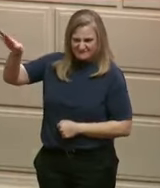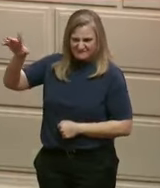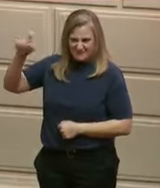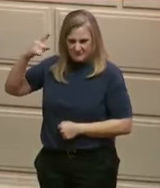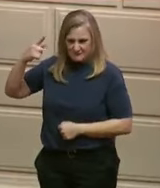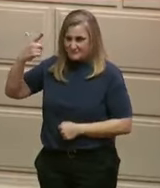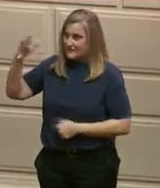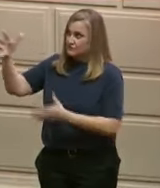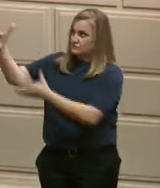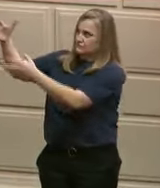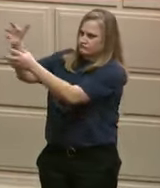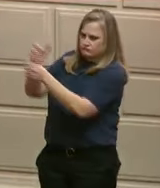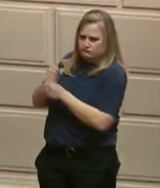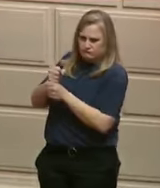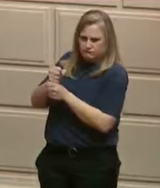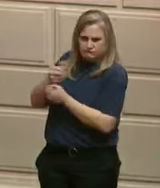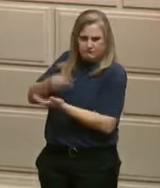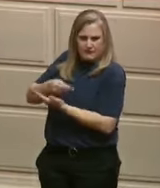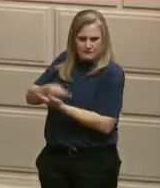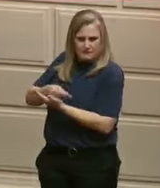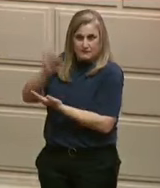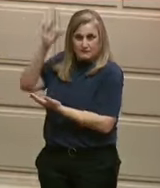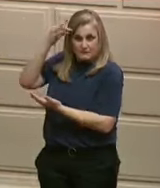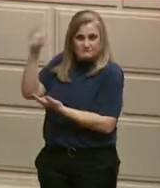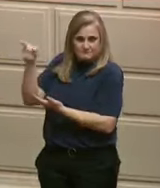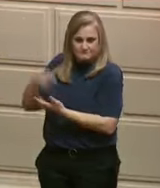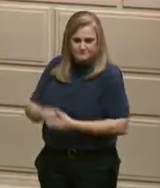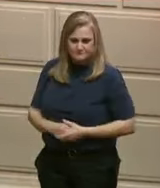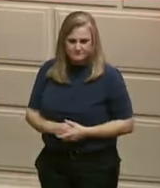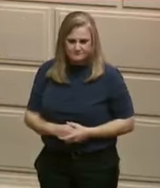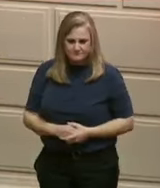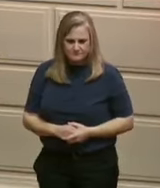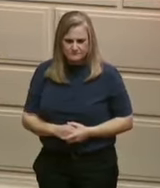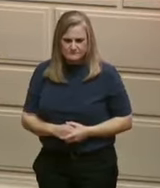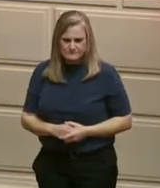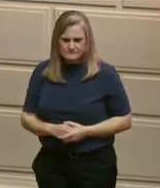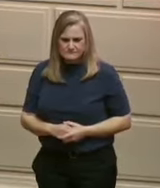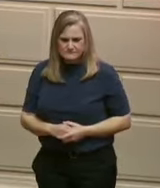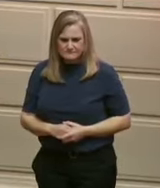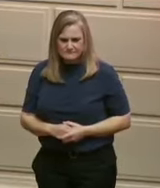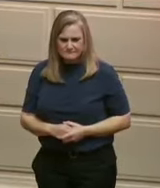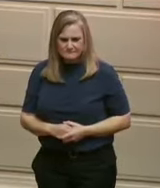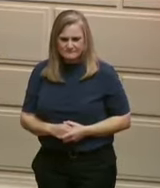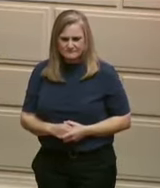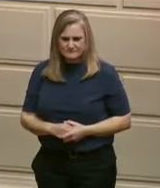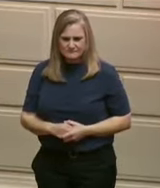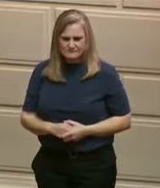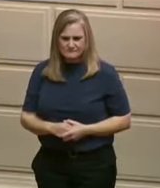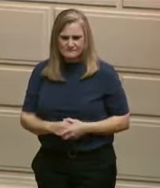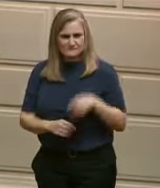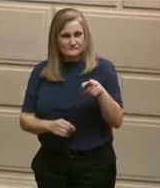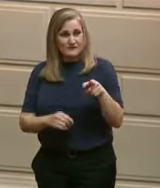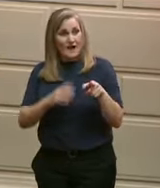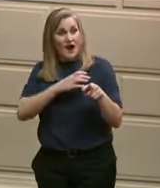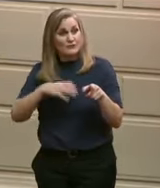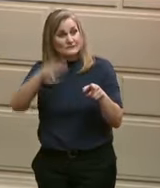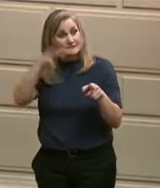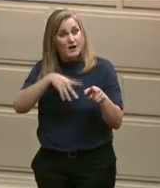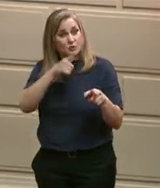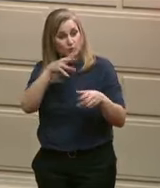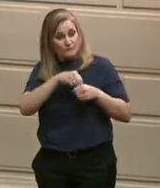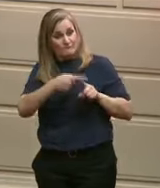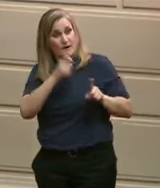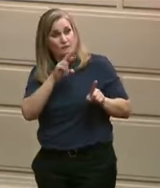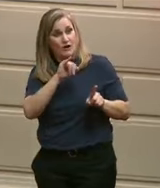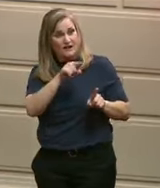amounts of federal funds. Congresswoman Magizina, on behalf of Rhode Island, thank you